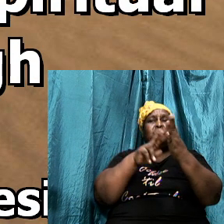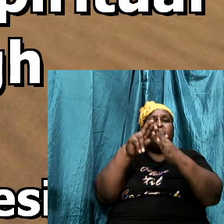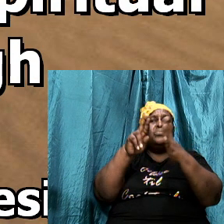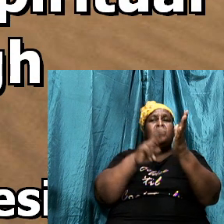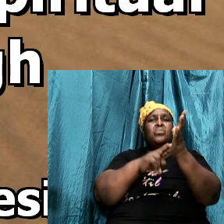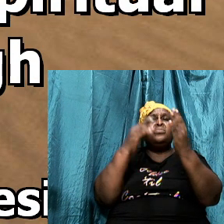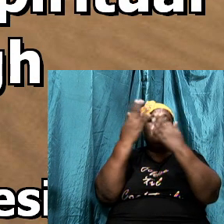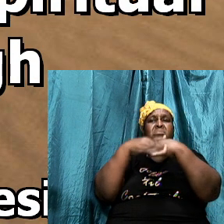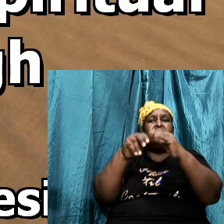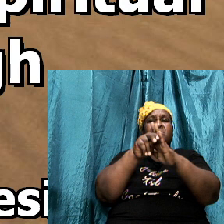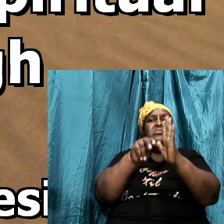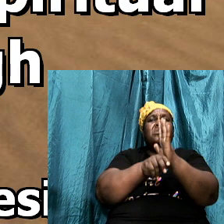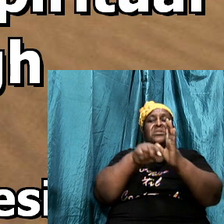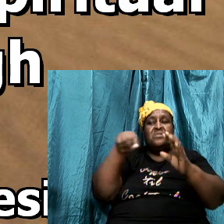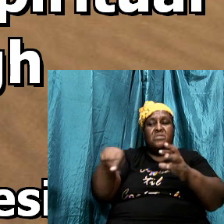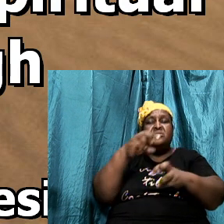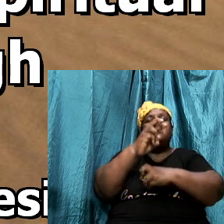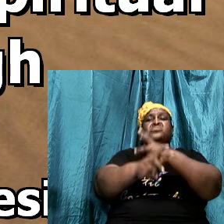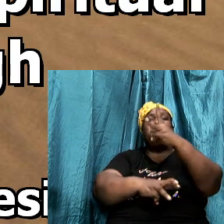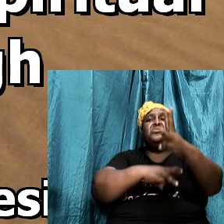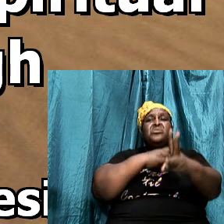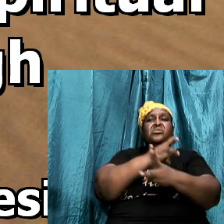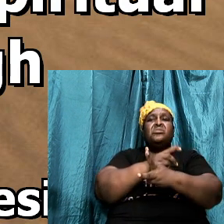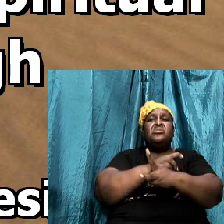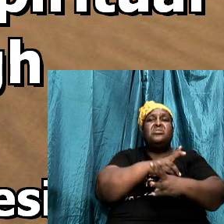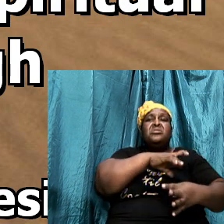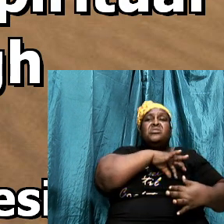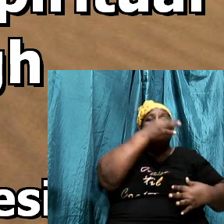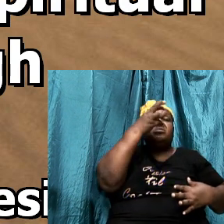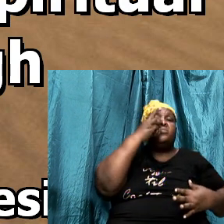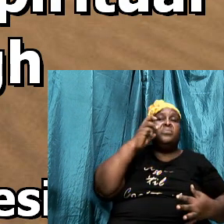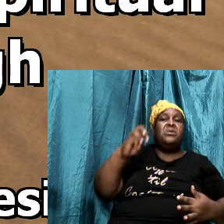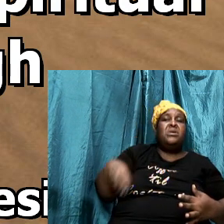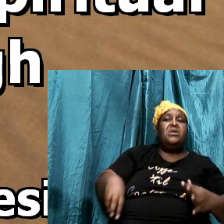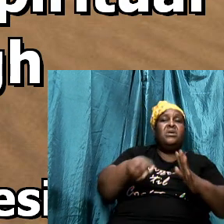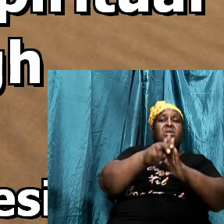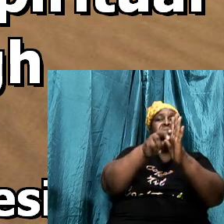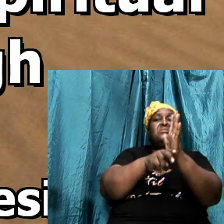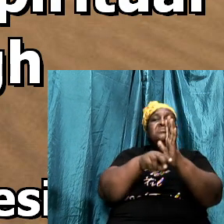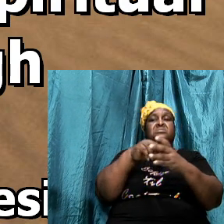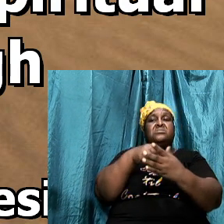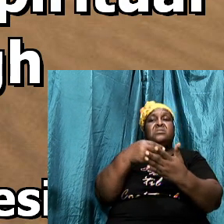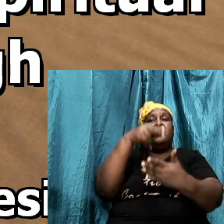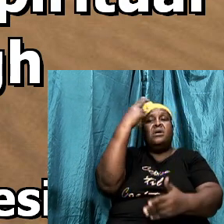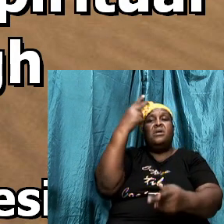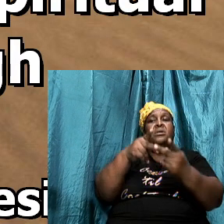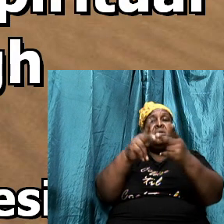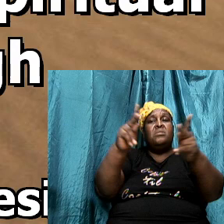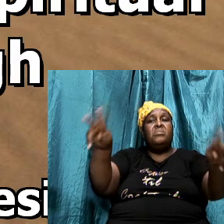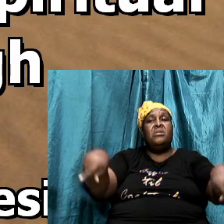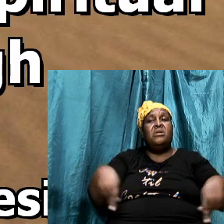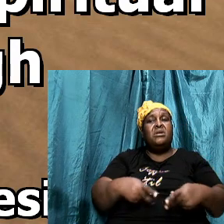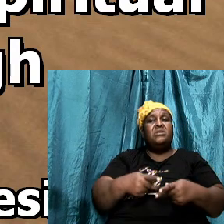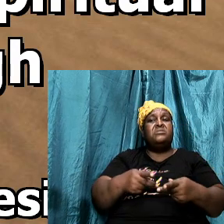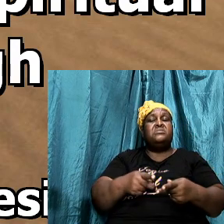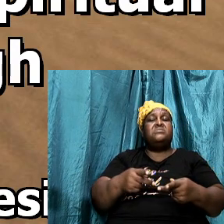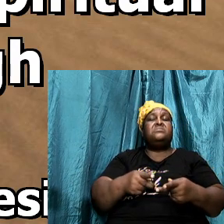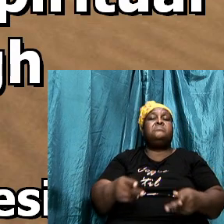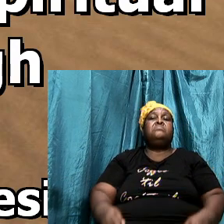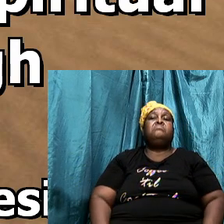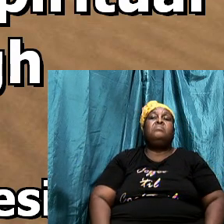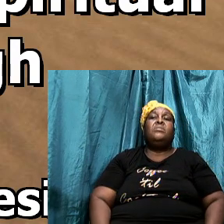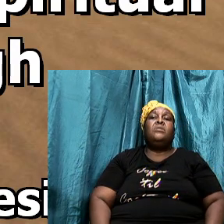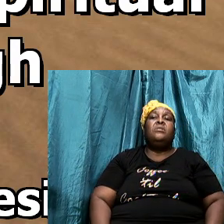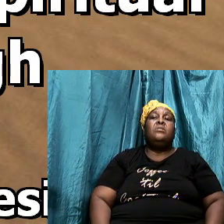darkness of this world against spiritual wickedness in high places so in verses 11 he